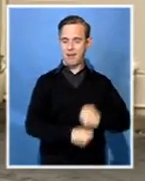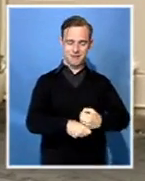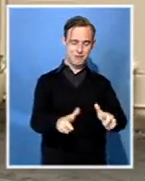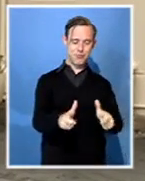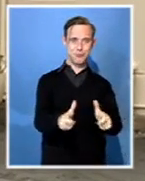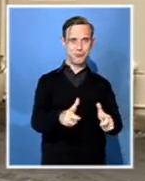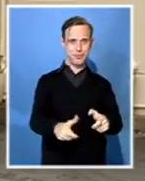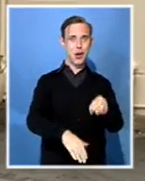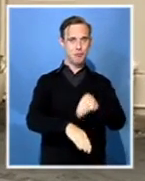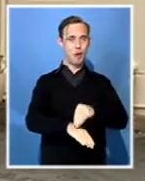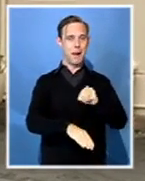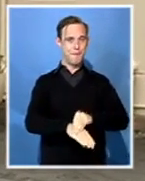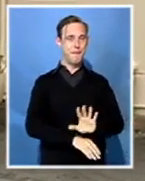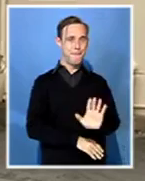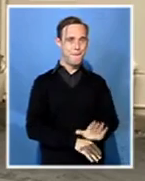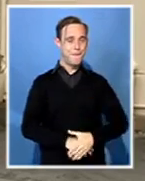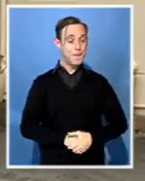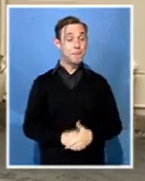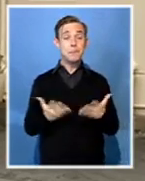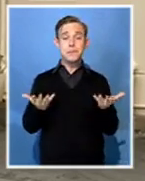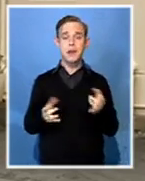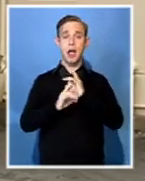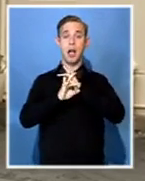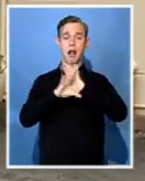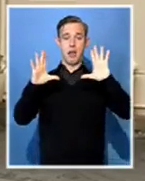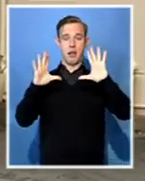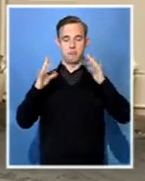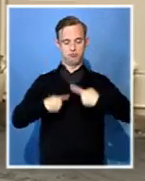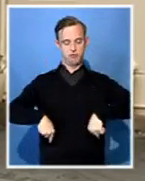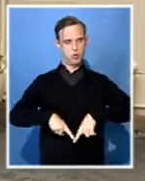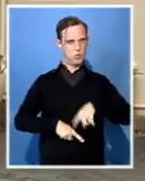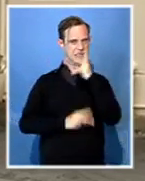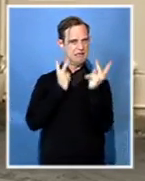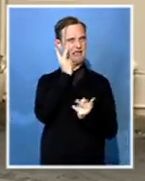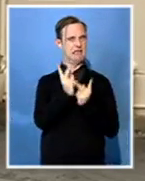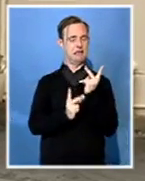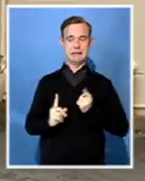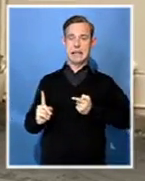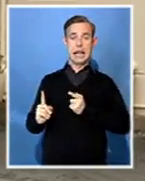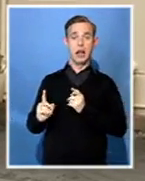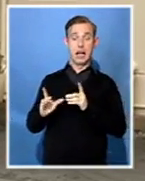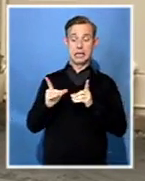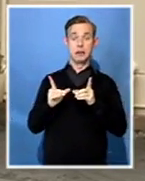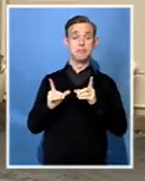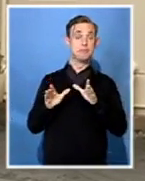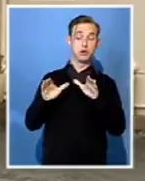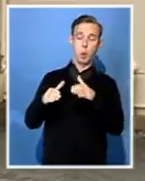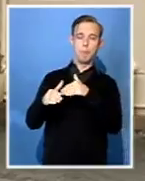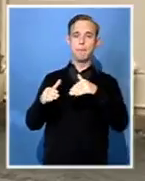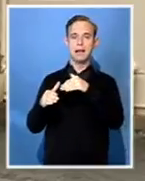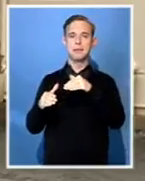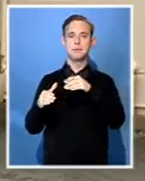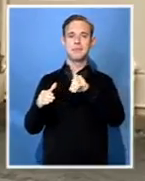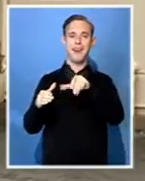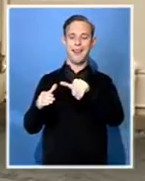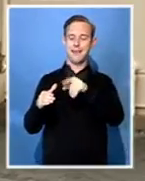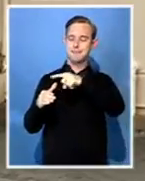in council. It is clear that it is a strategy of the white liberals